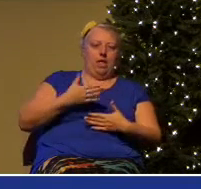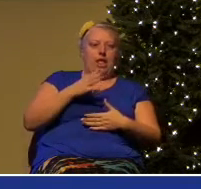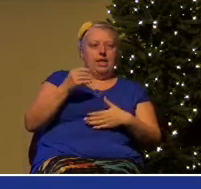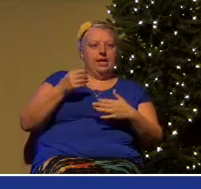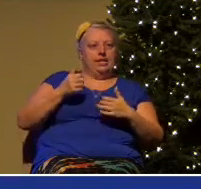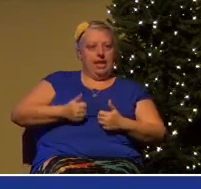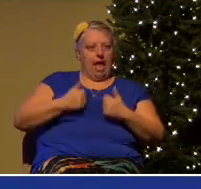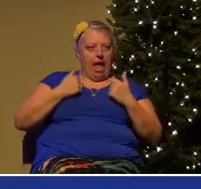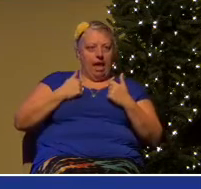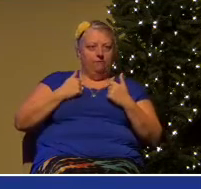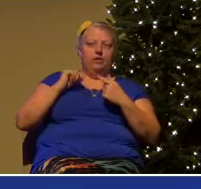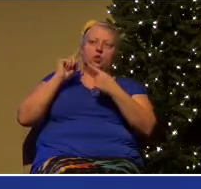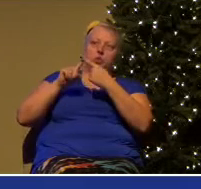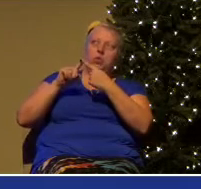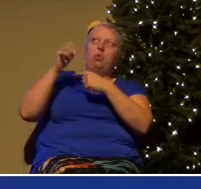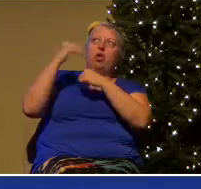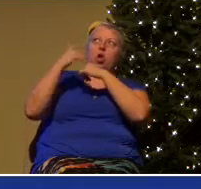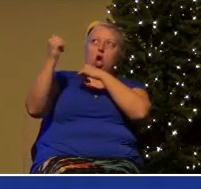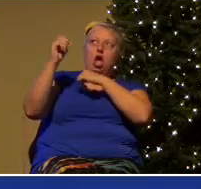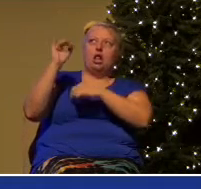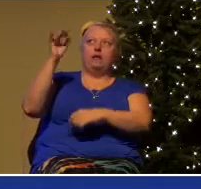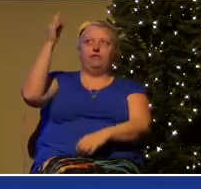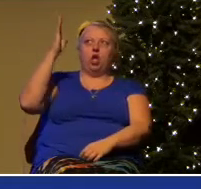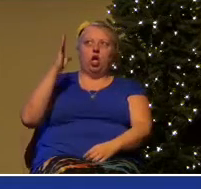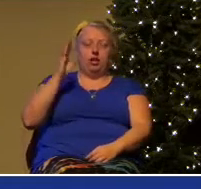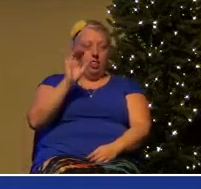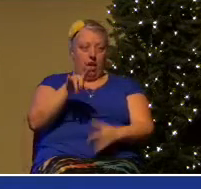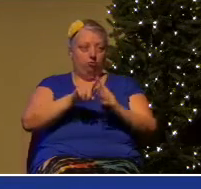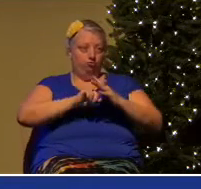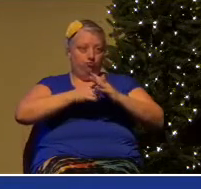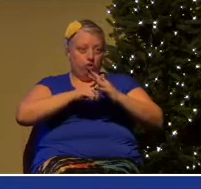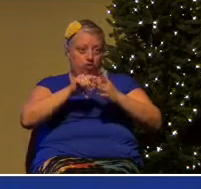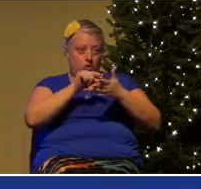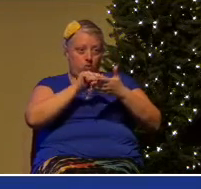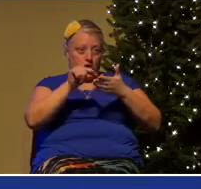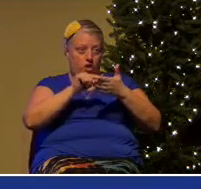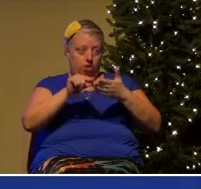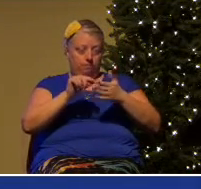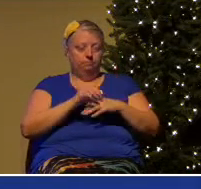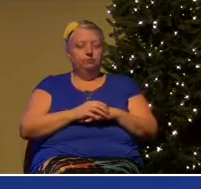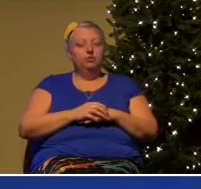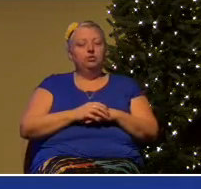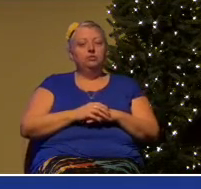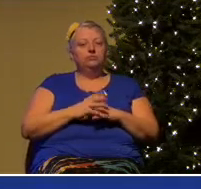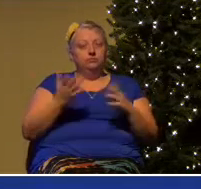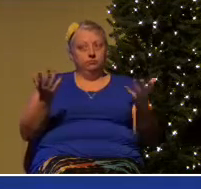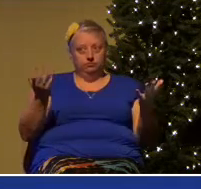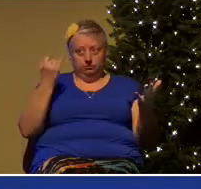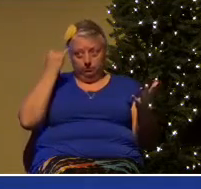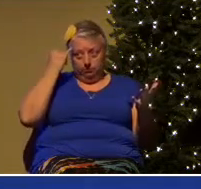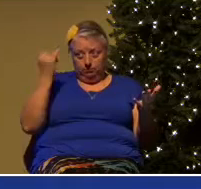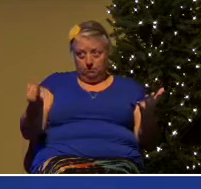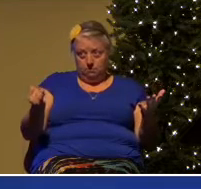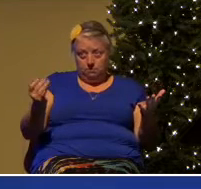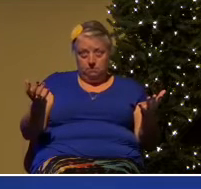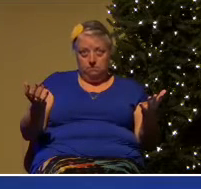of God. That was the original wording. Now, as you can imagine, that